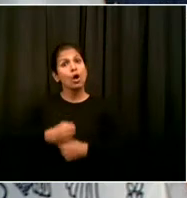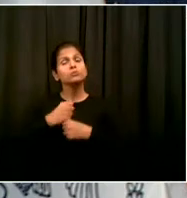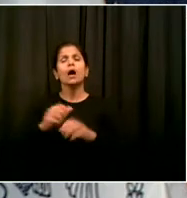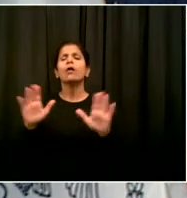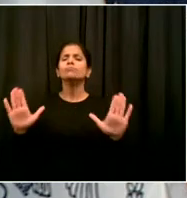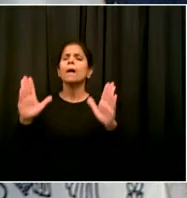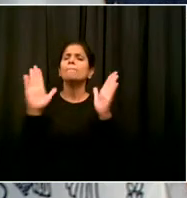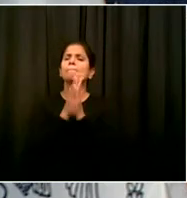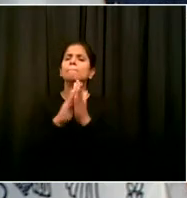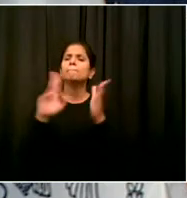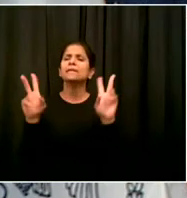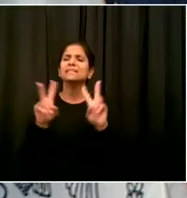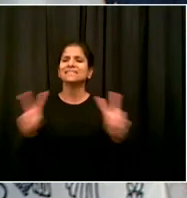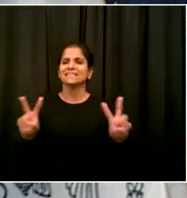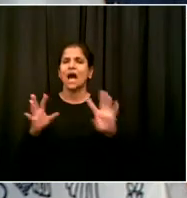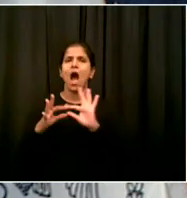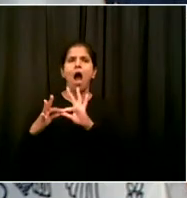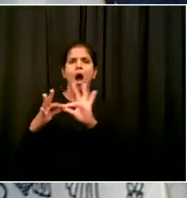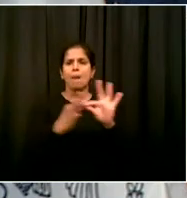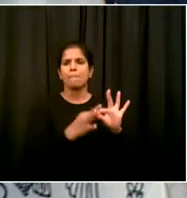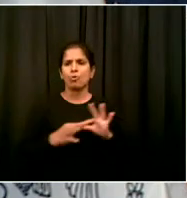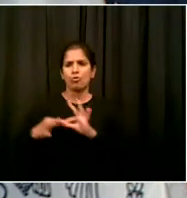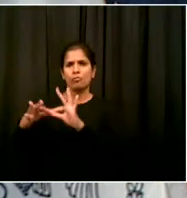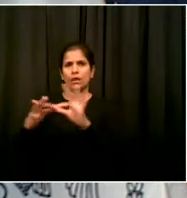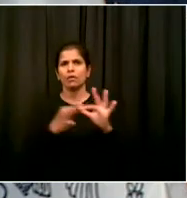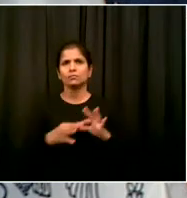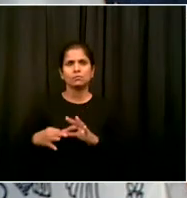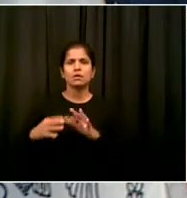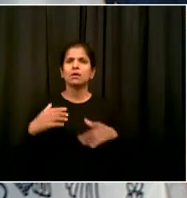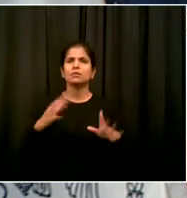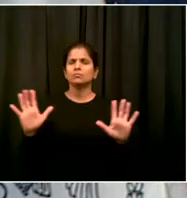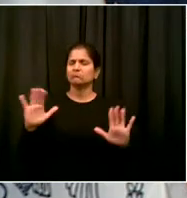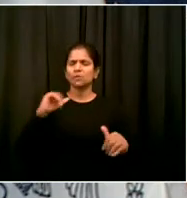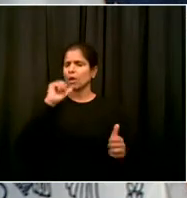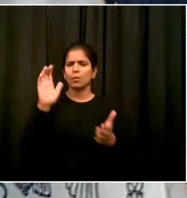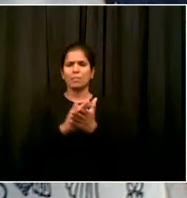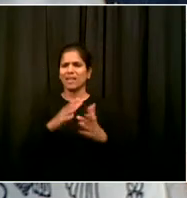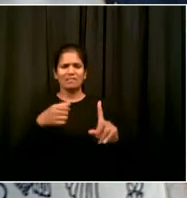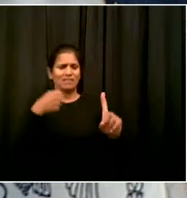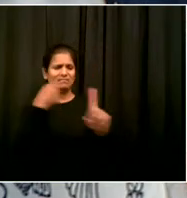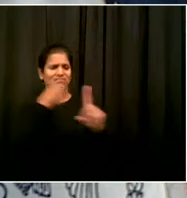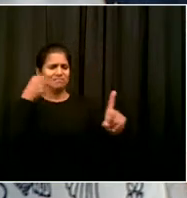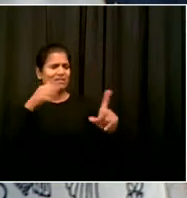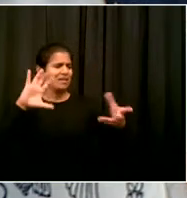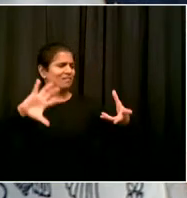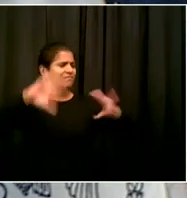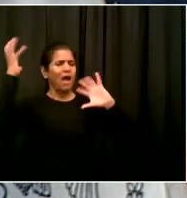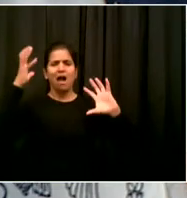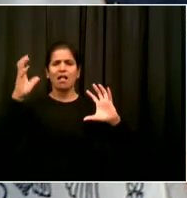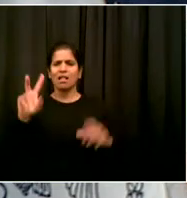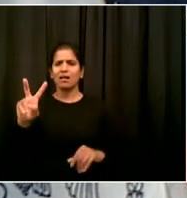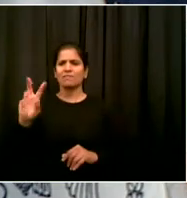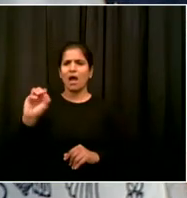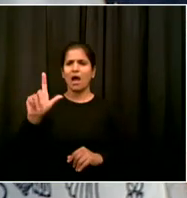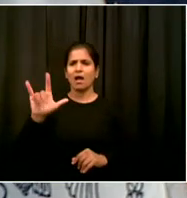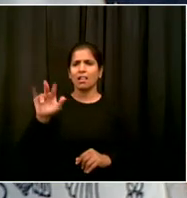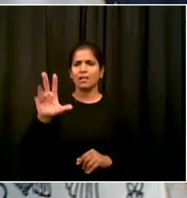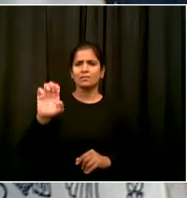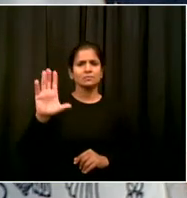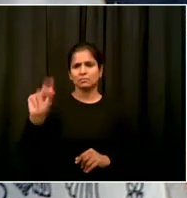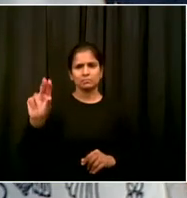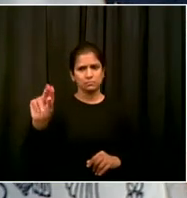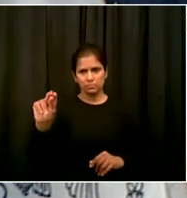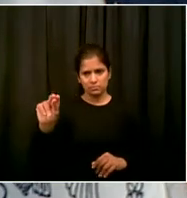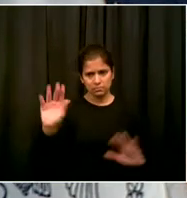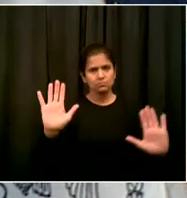Go ahead. Okay, switching gears to education here. We saw the results of a federal assessment